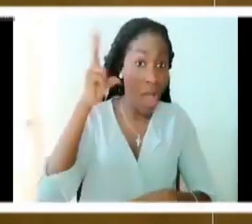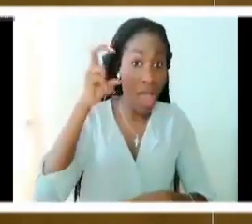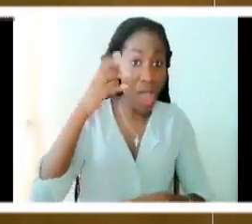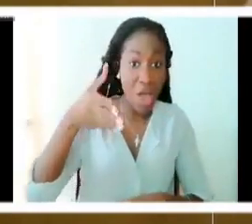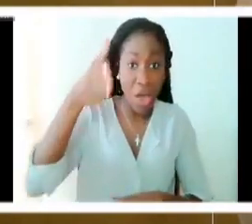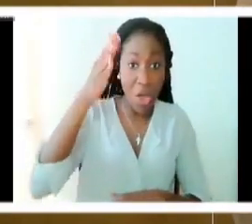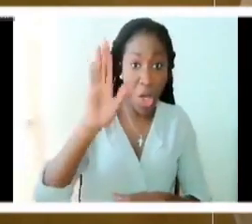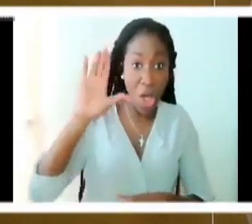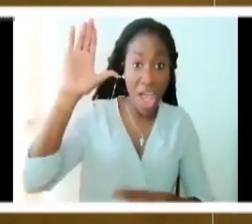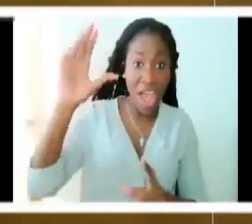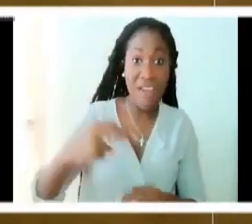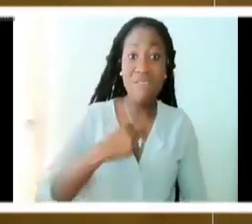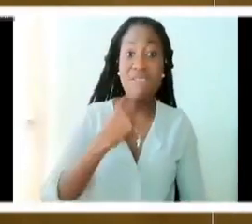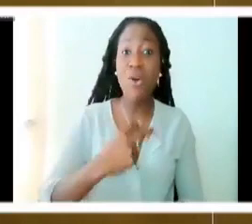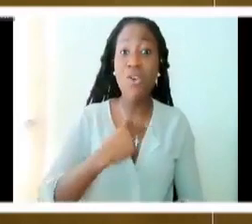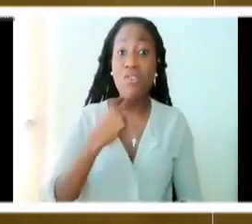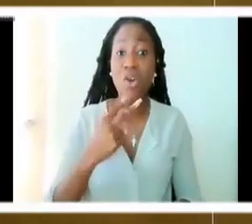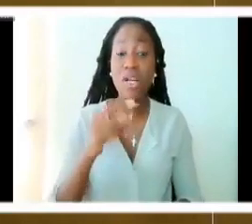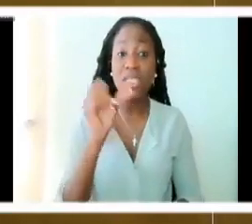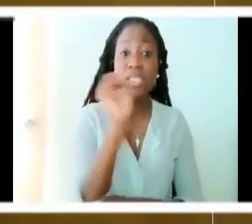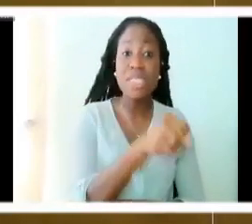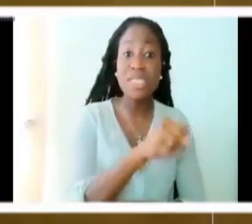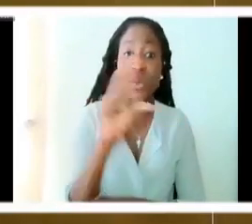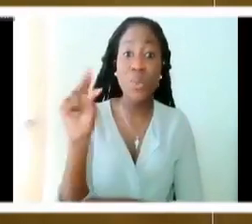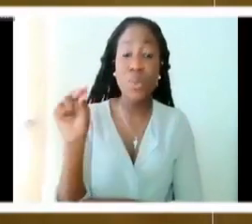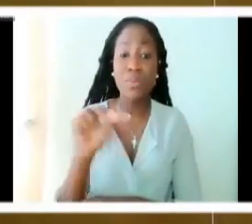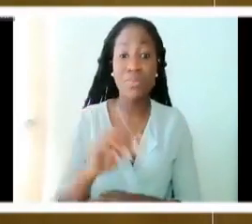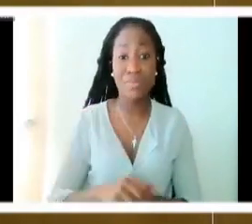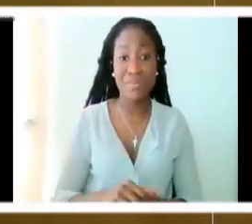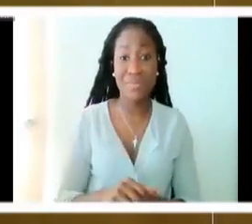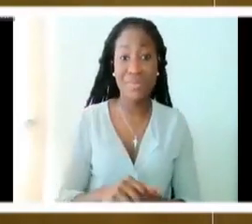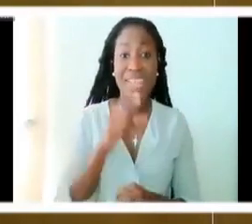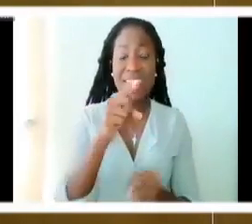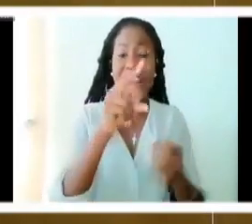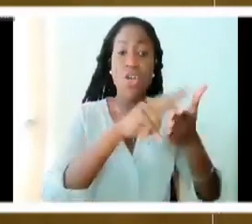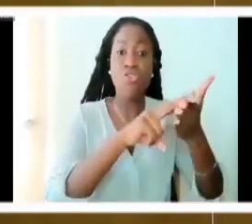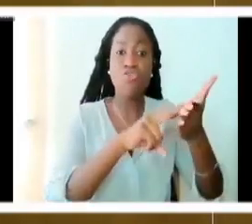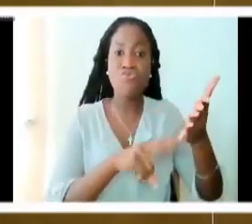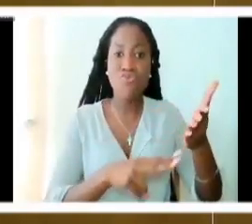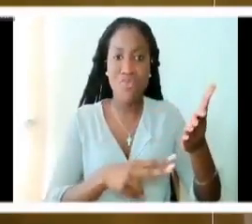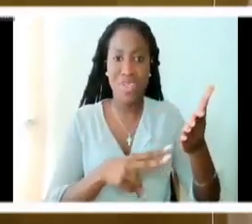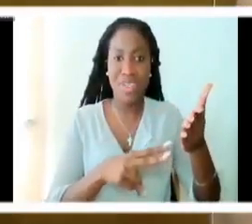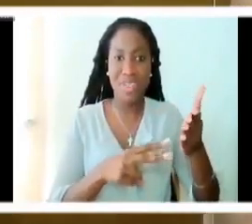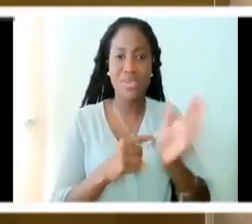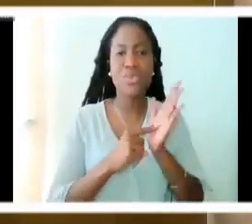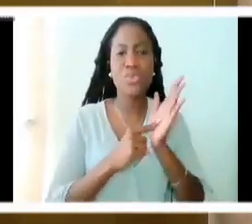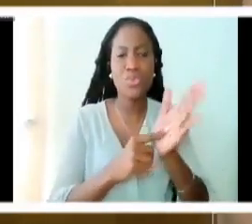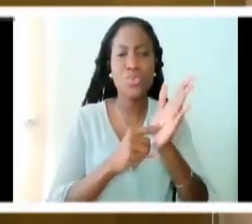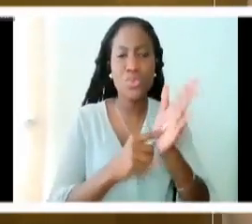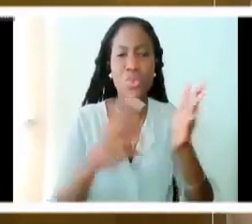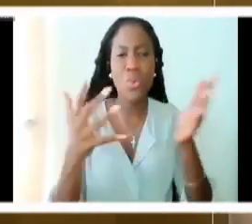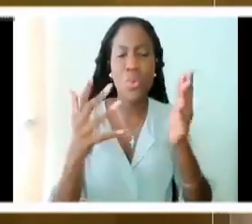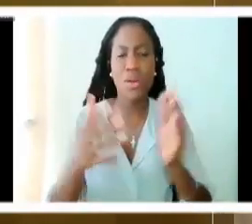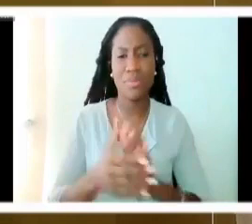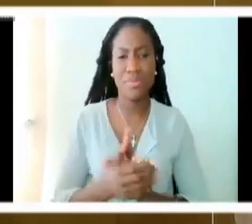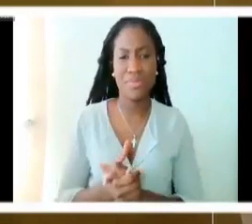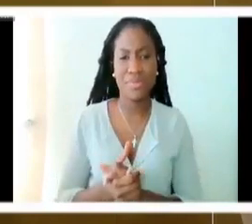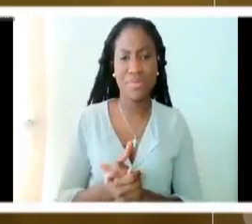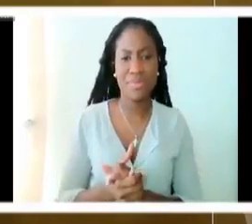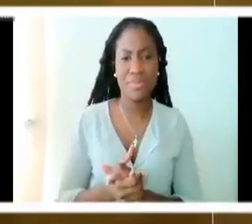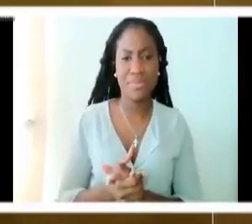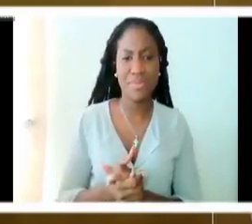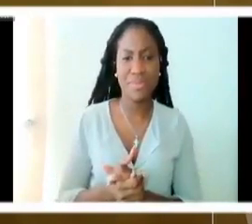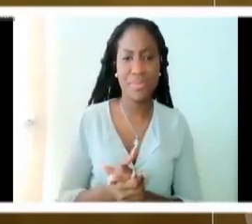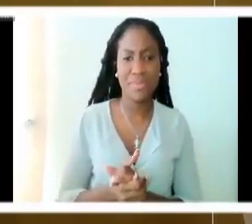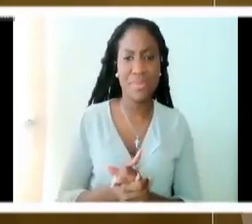The reading that we have is not only speaking to the fact that the creation was put